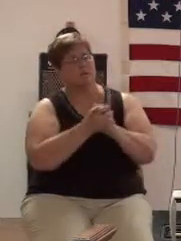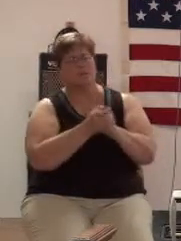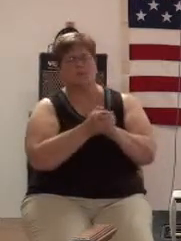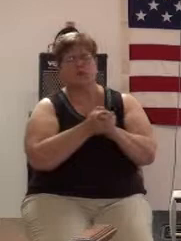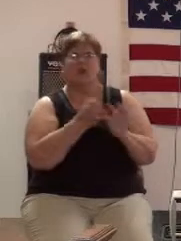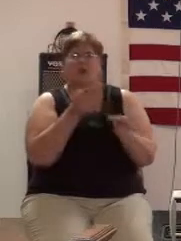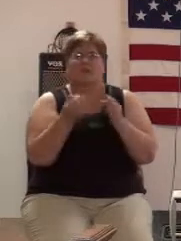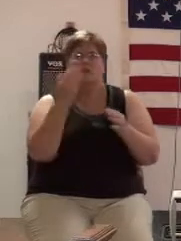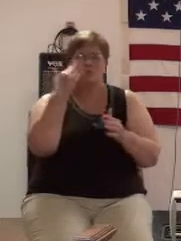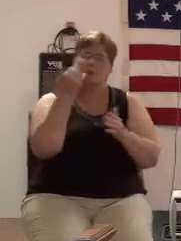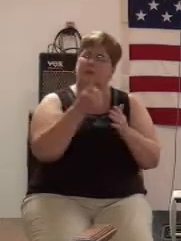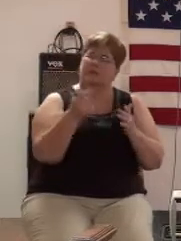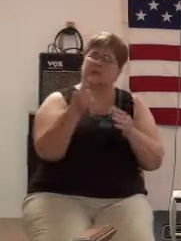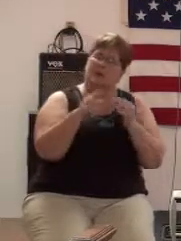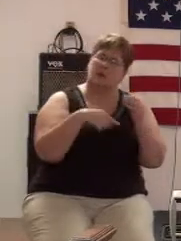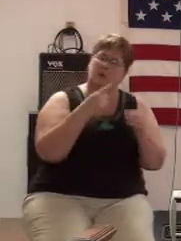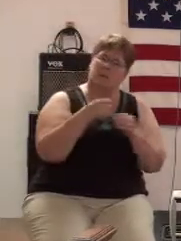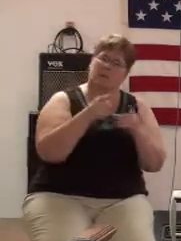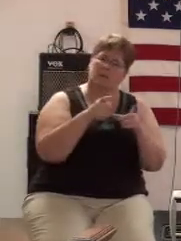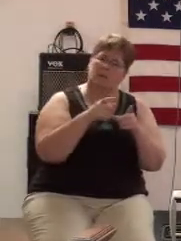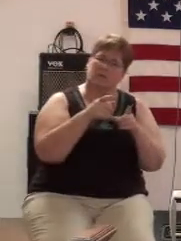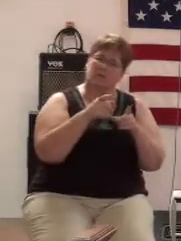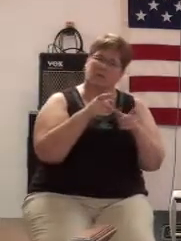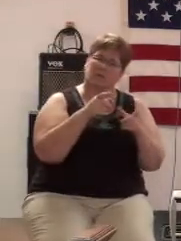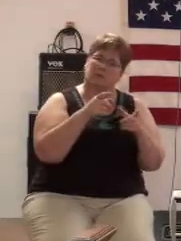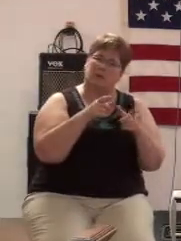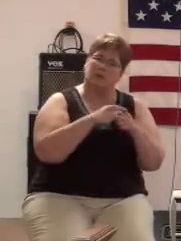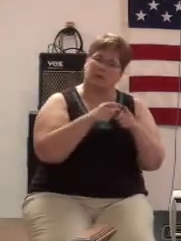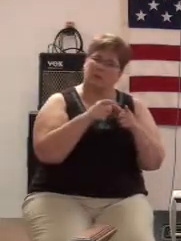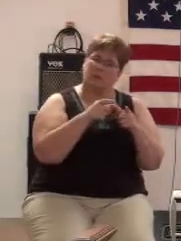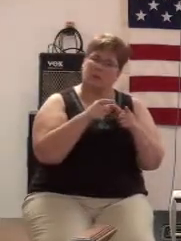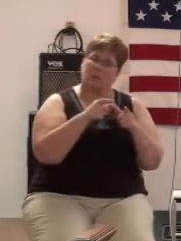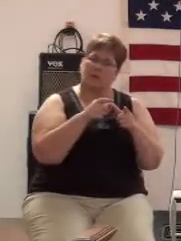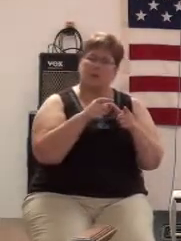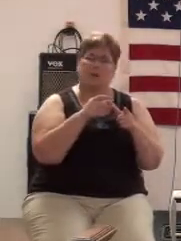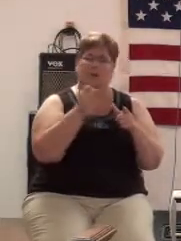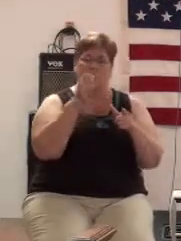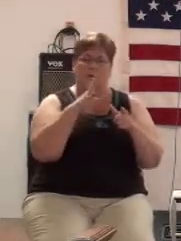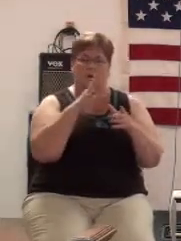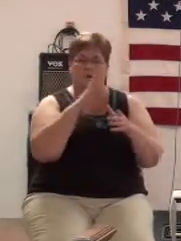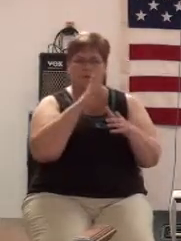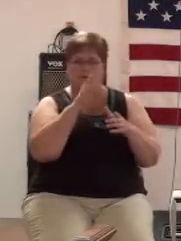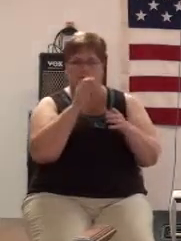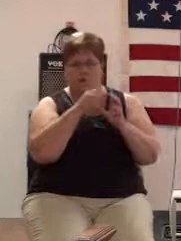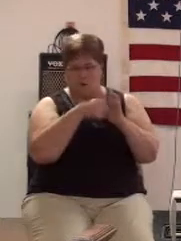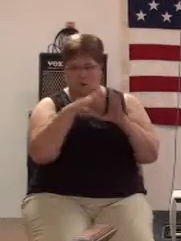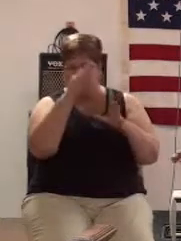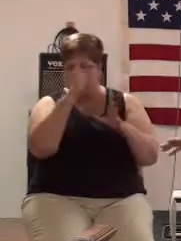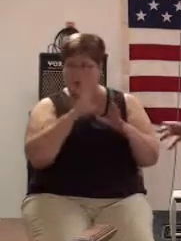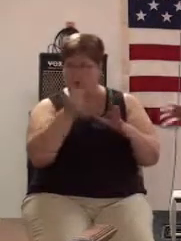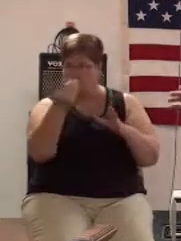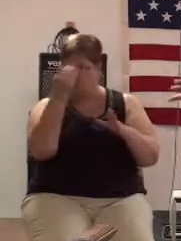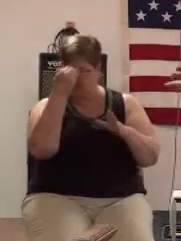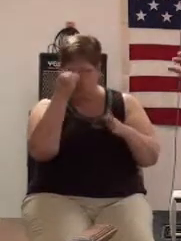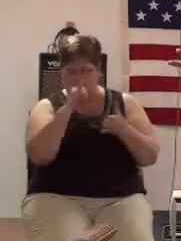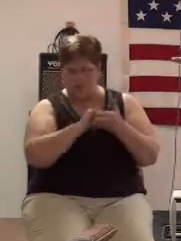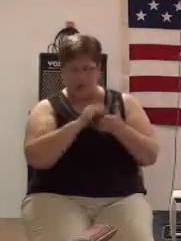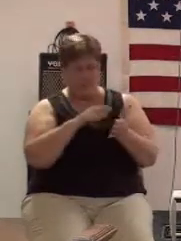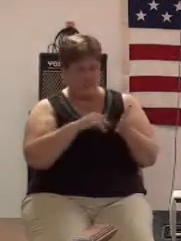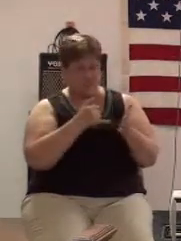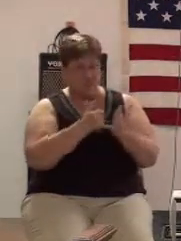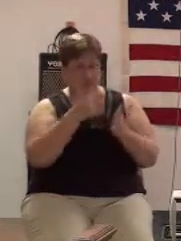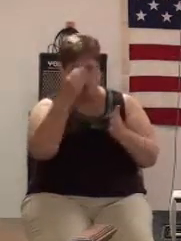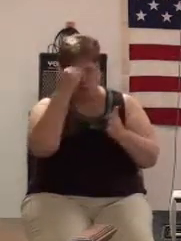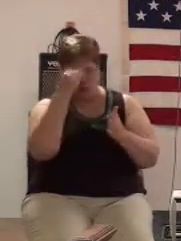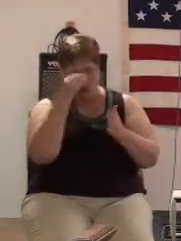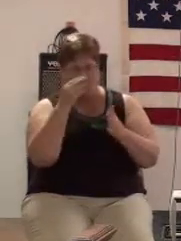If you know anything about the Word of God and have studied the Word of God very much, you know that the trees,